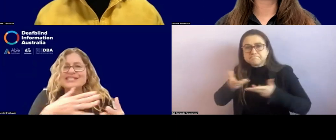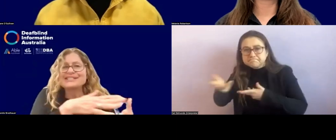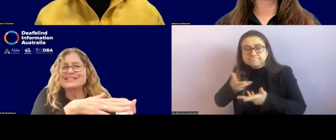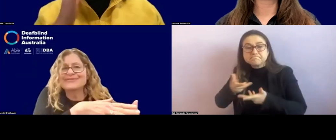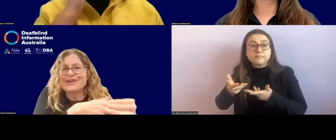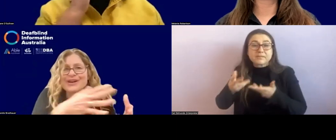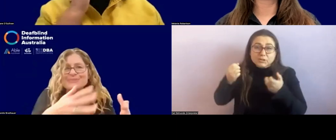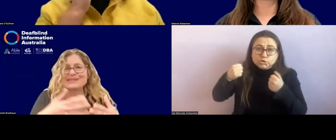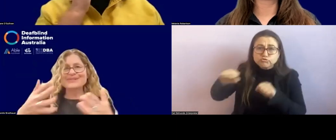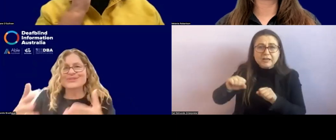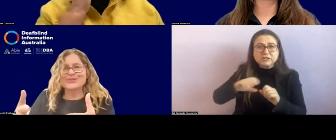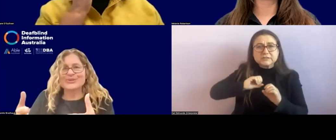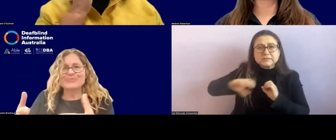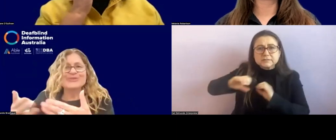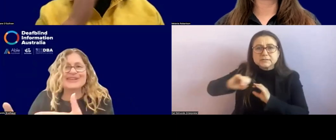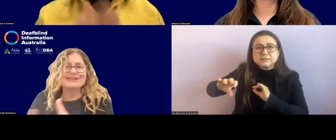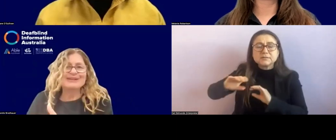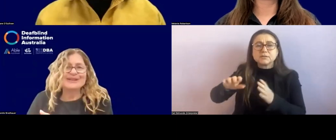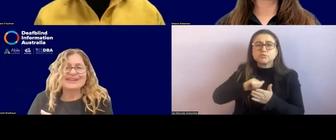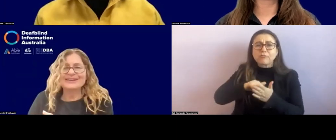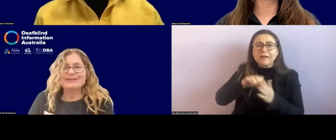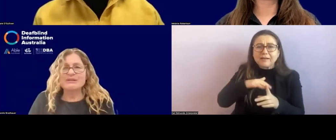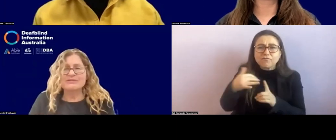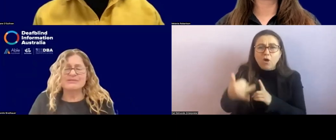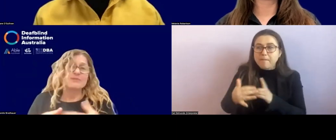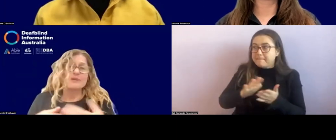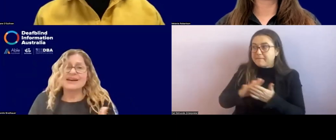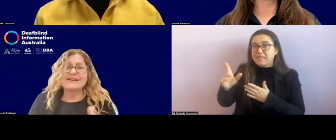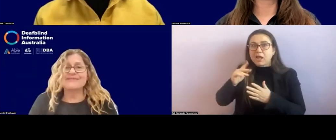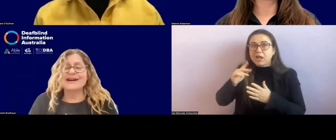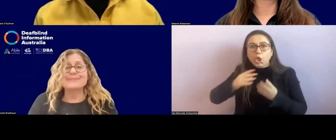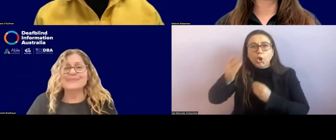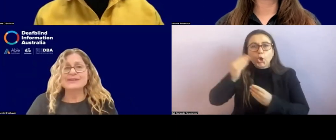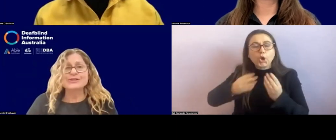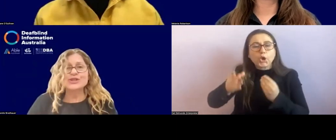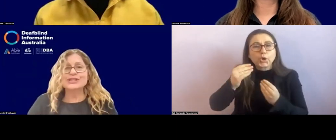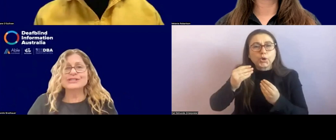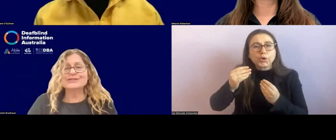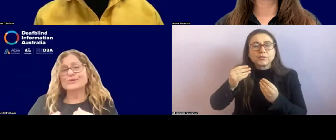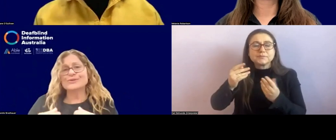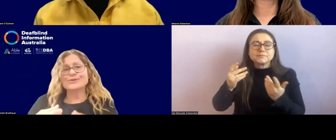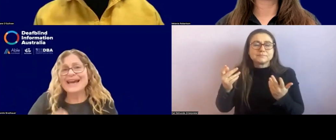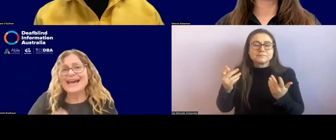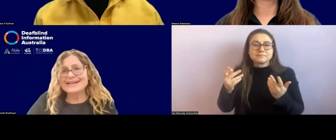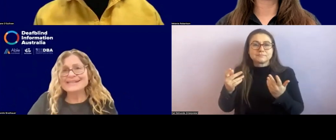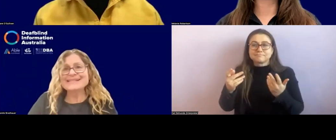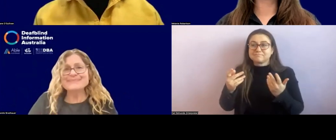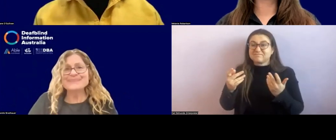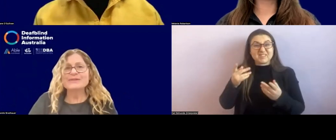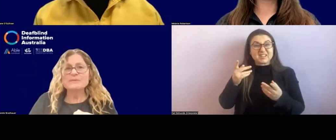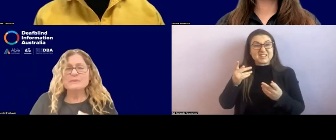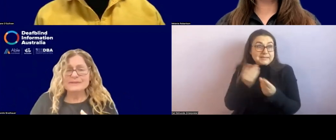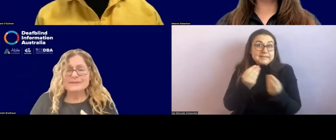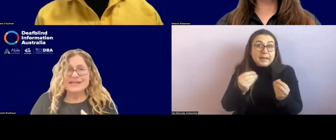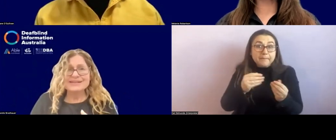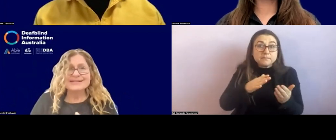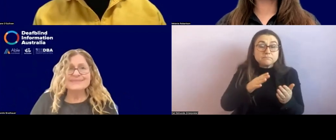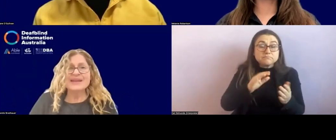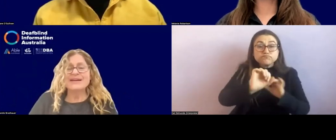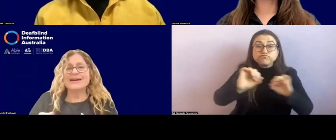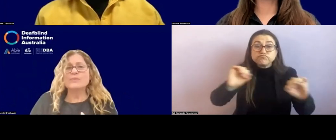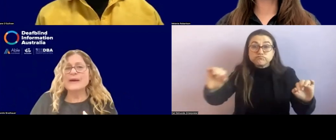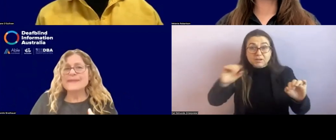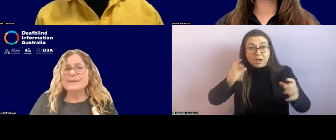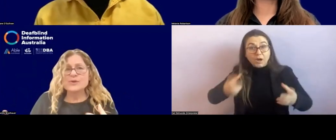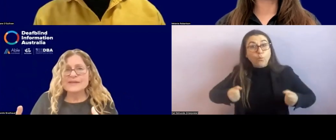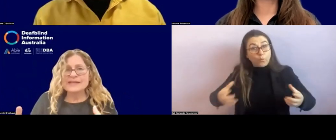strategies and environments to move their learning along. We have, um, um, who use canes in wheelchairs,